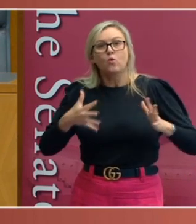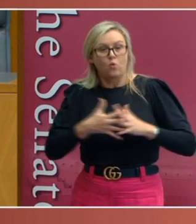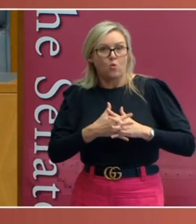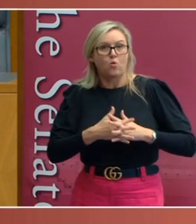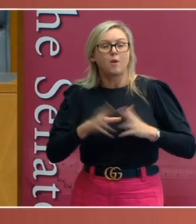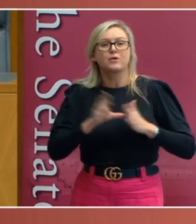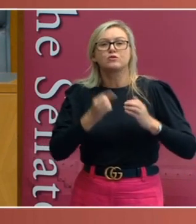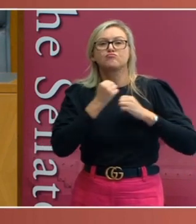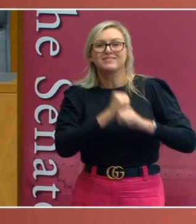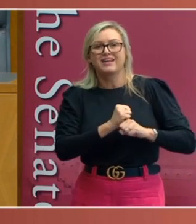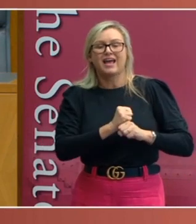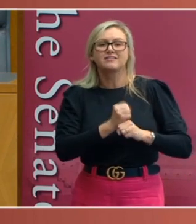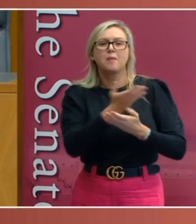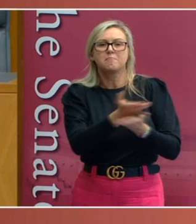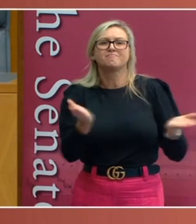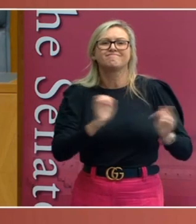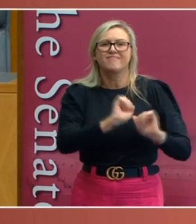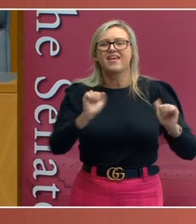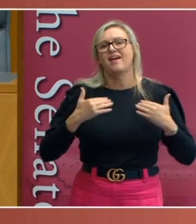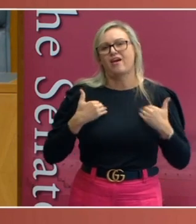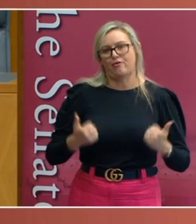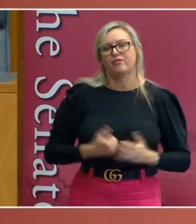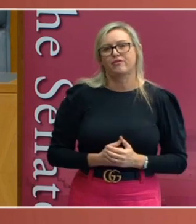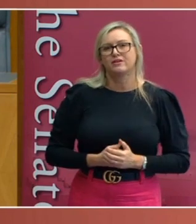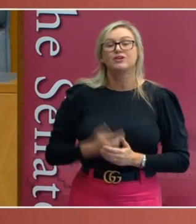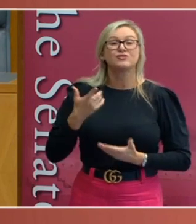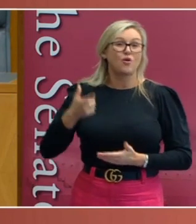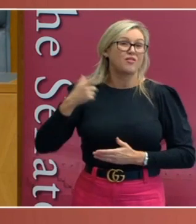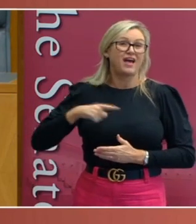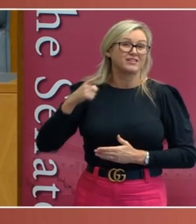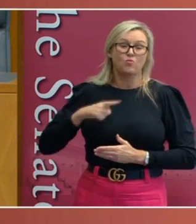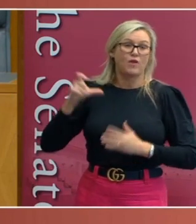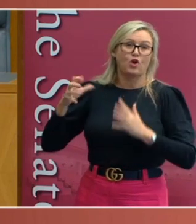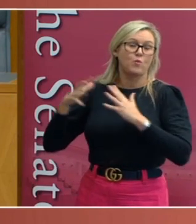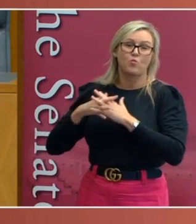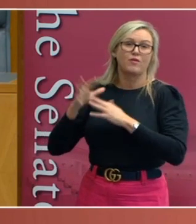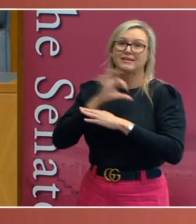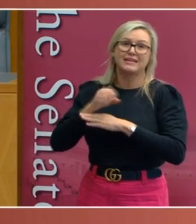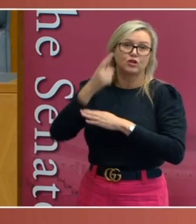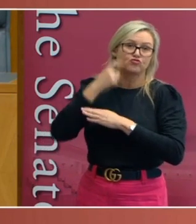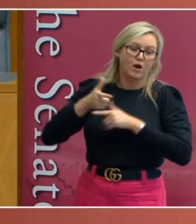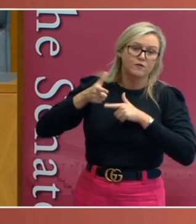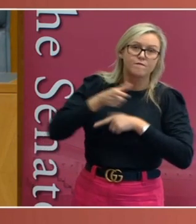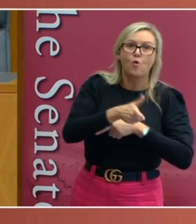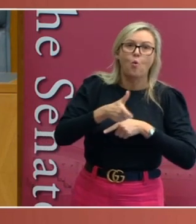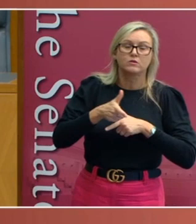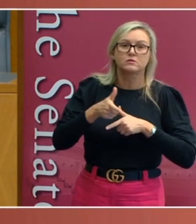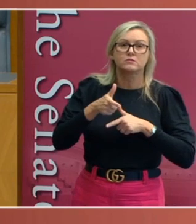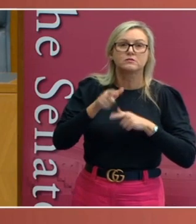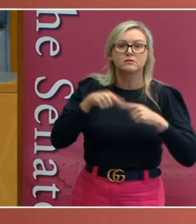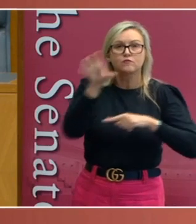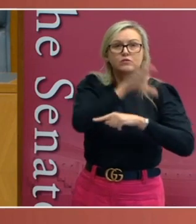doing it to protect public health. And that may well be the reason why the Commonwealth didn't take this approach to try and override the states.